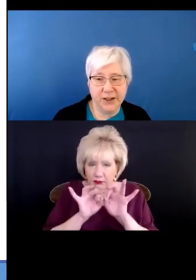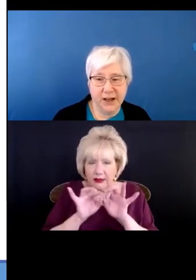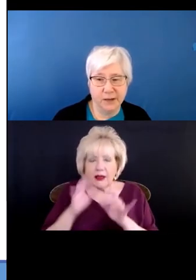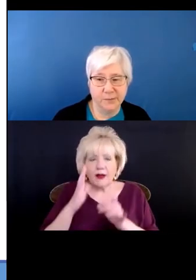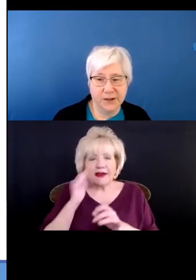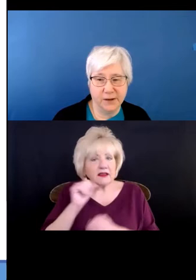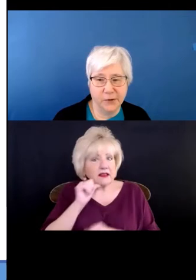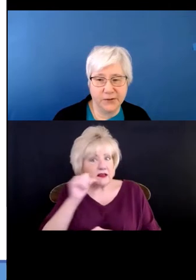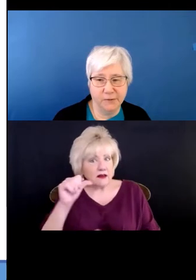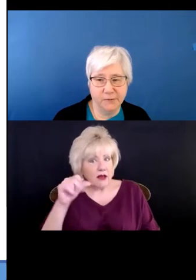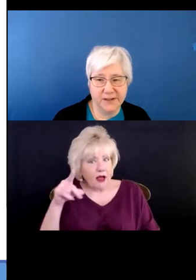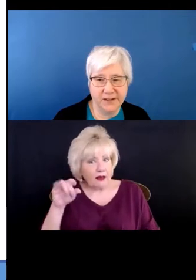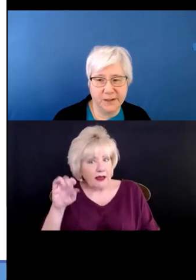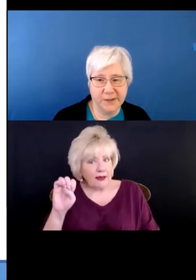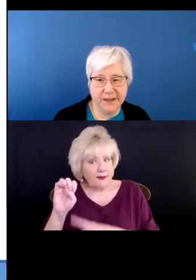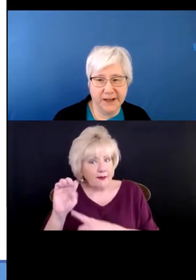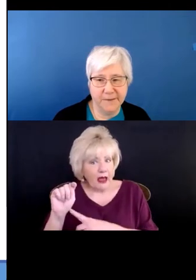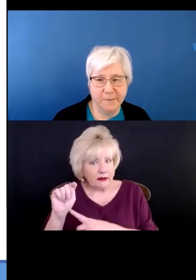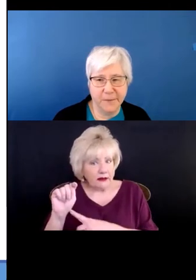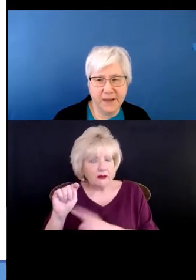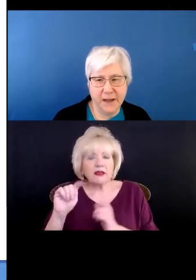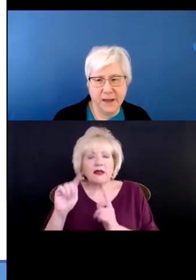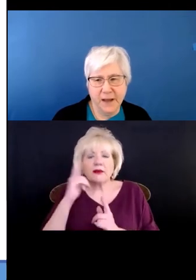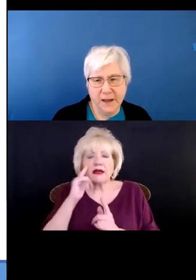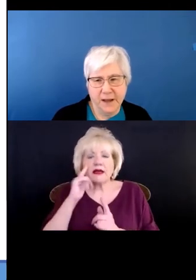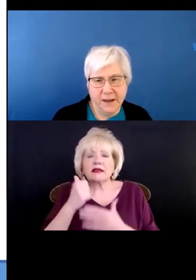actually helps a person with a disability.